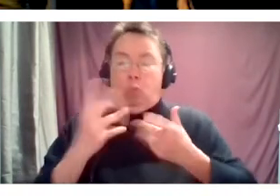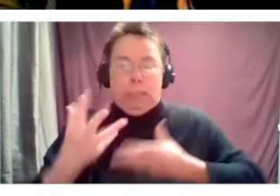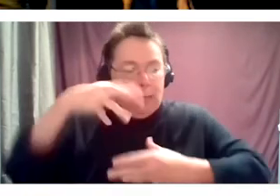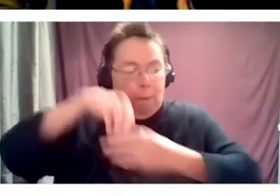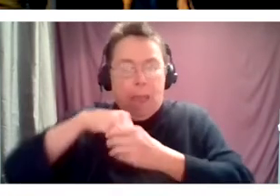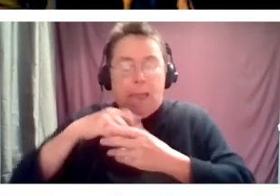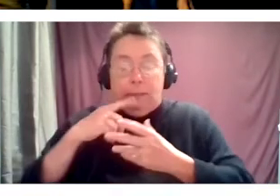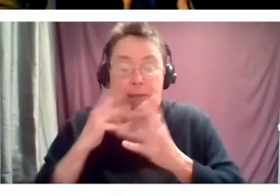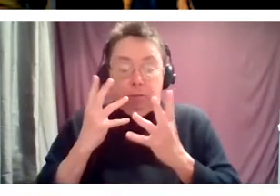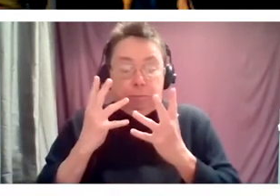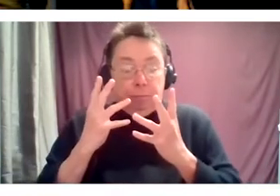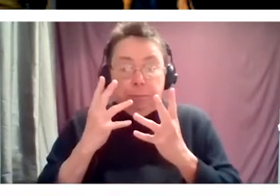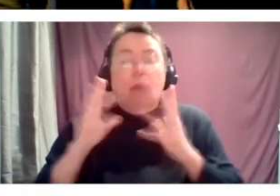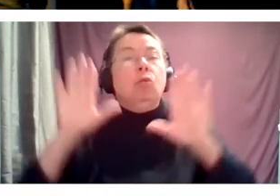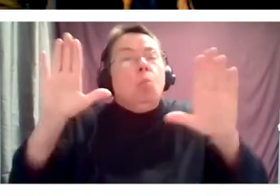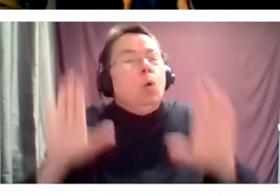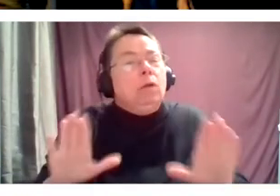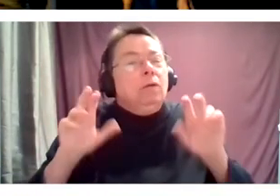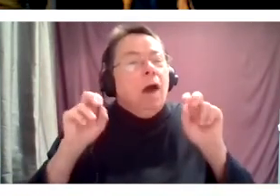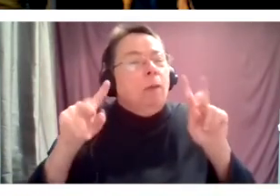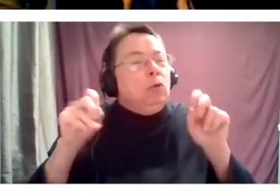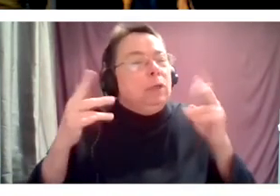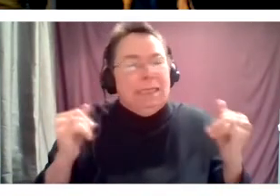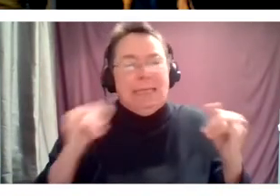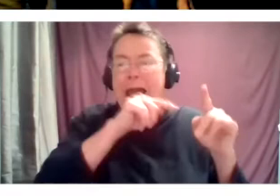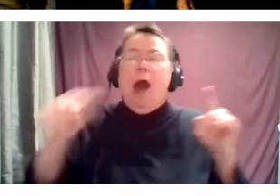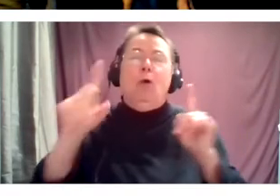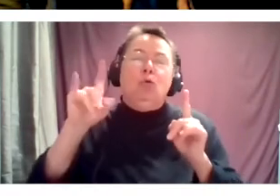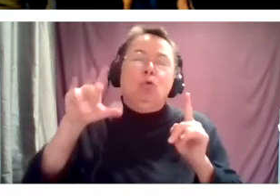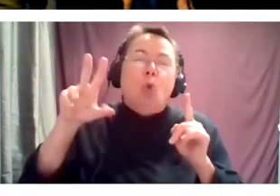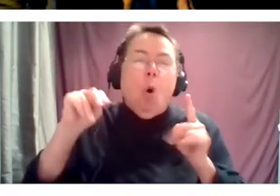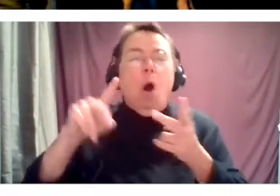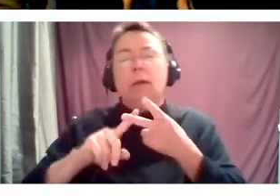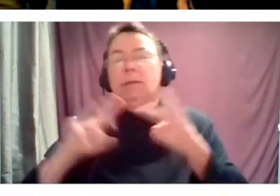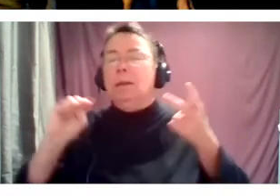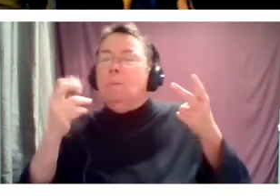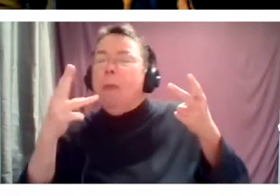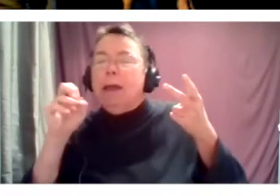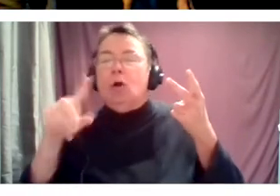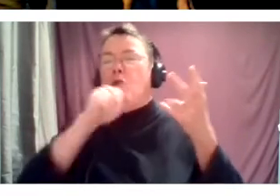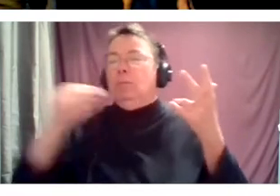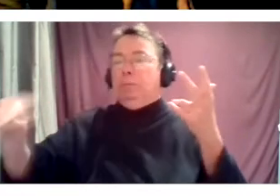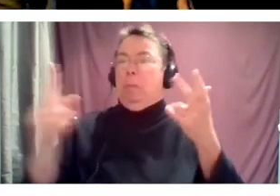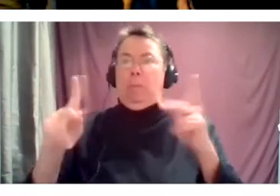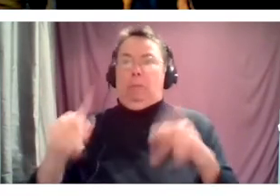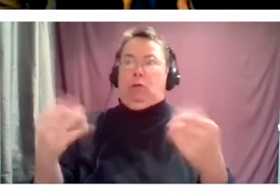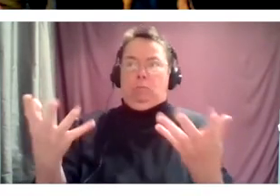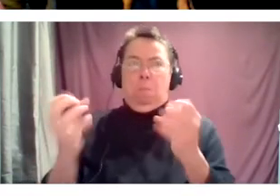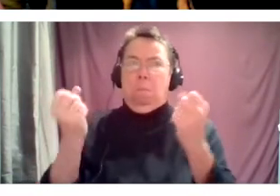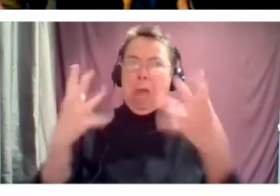opportunities that Dawn and Michael have been, you know, giving everybody during this time and others